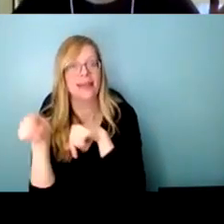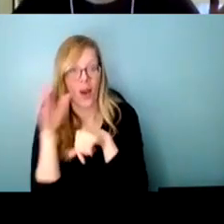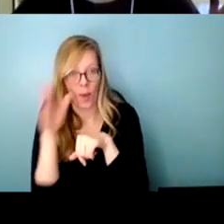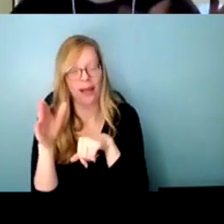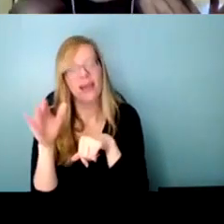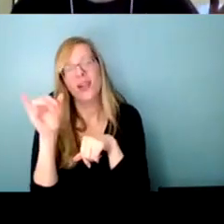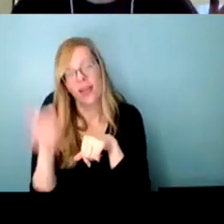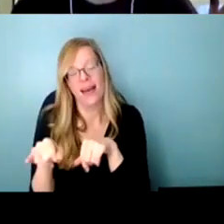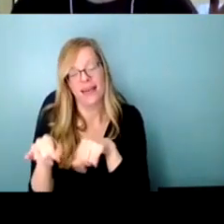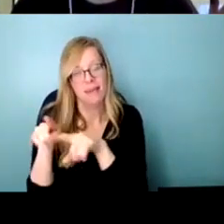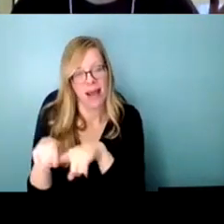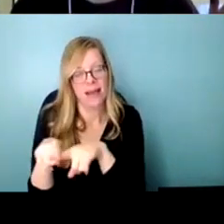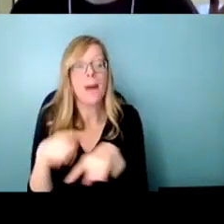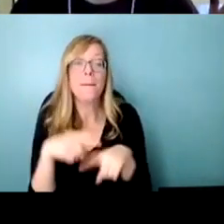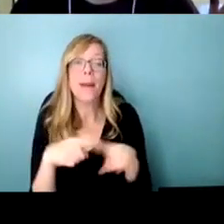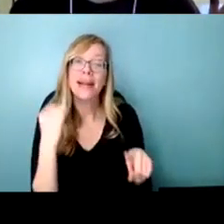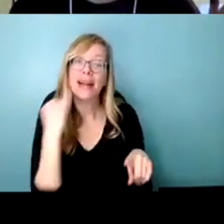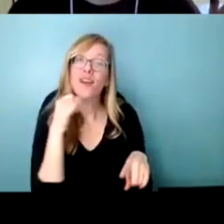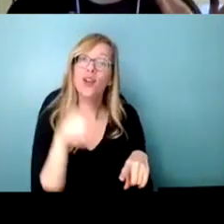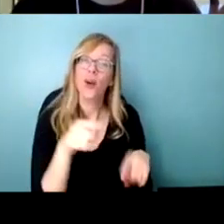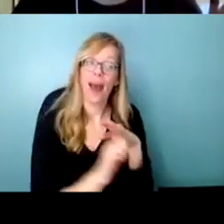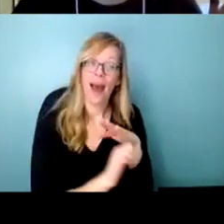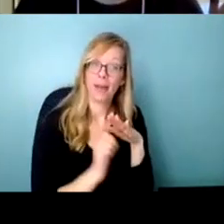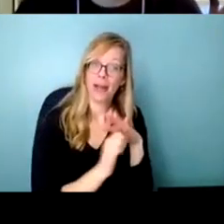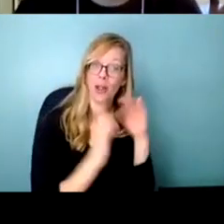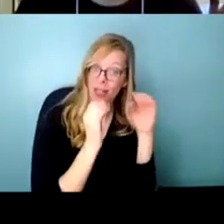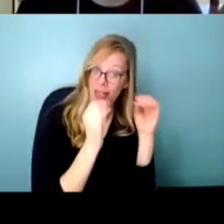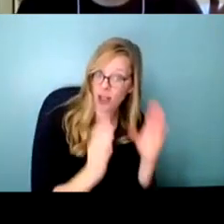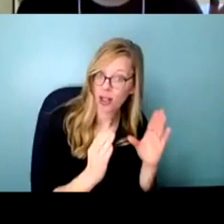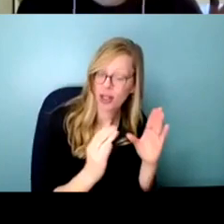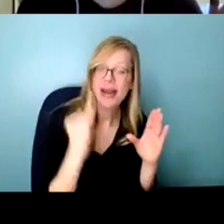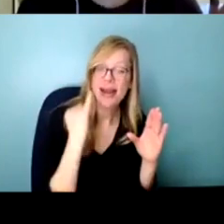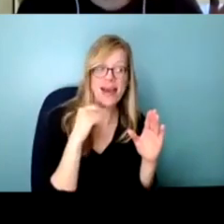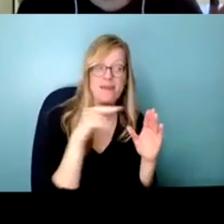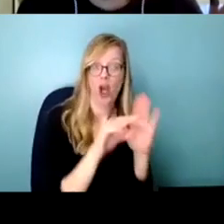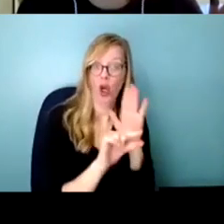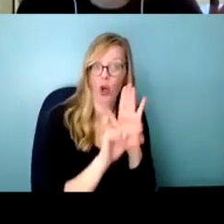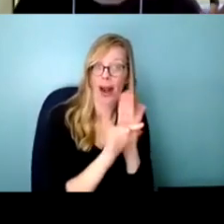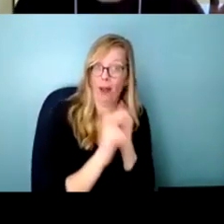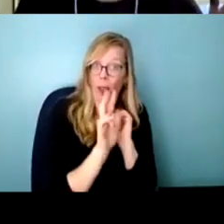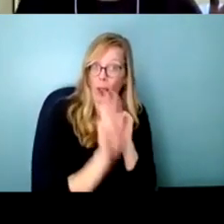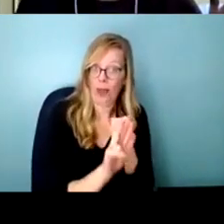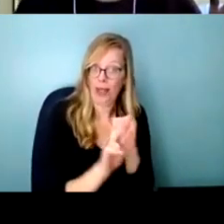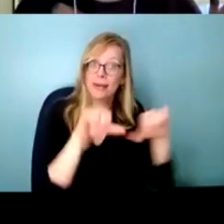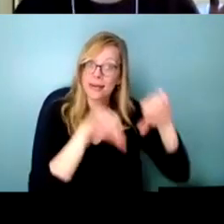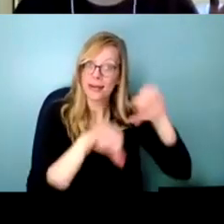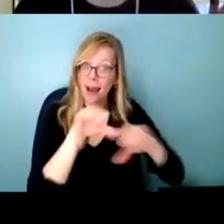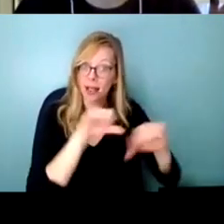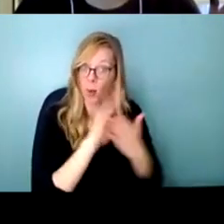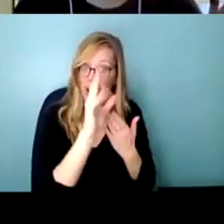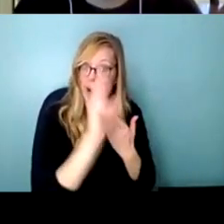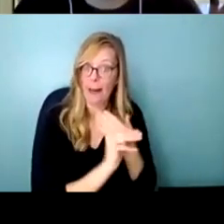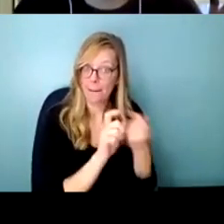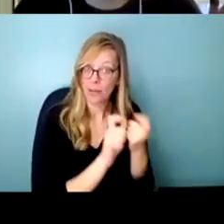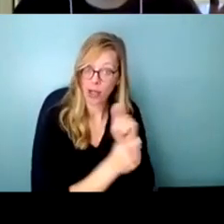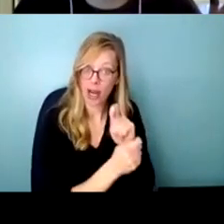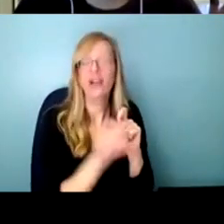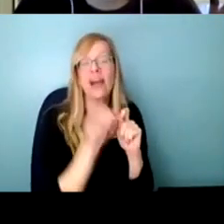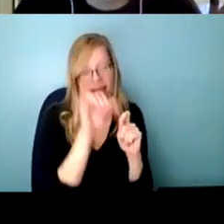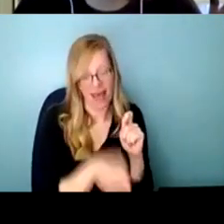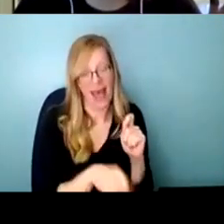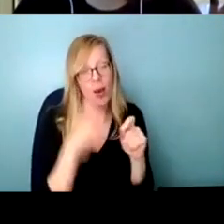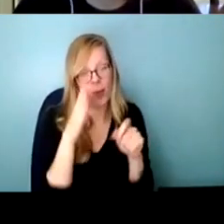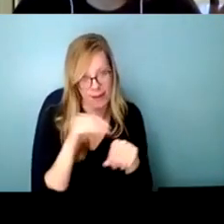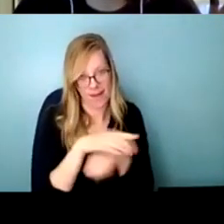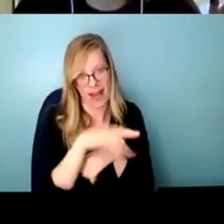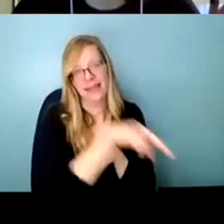but then again if you're an elementary teacher and there's changes to the grade three science curriculum that's an example of something that would affect